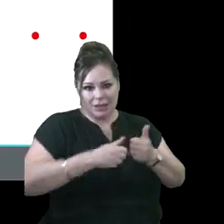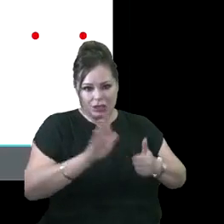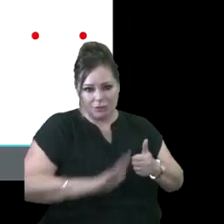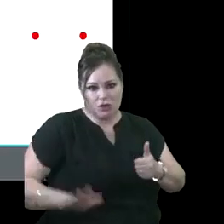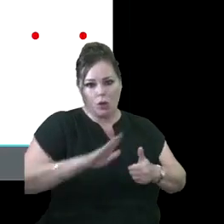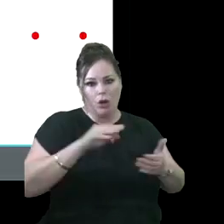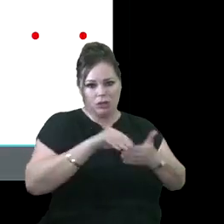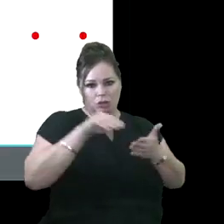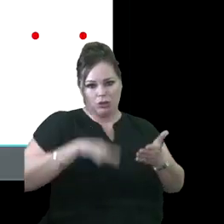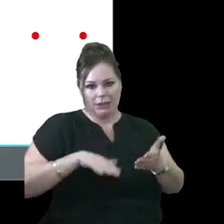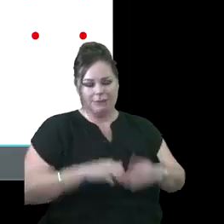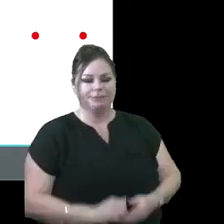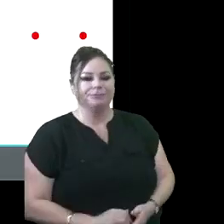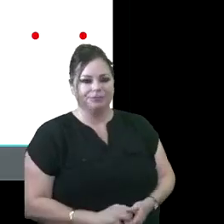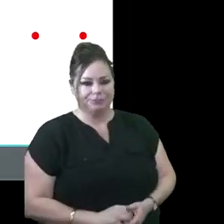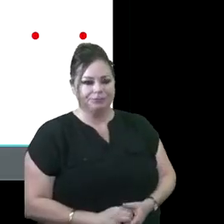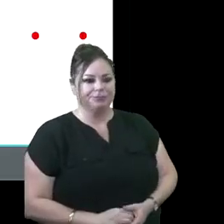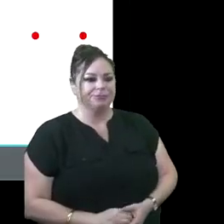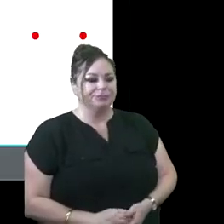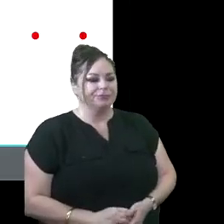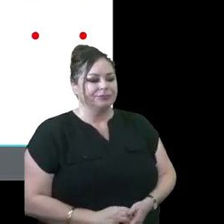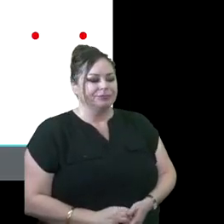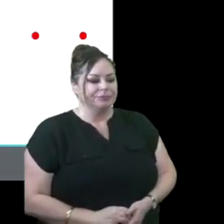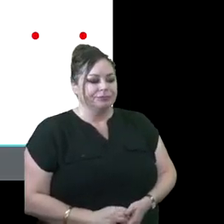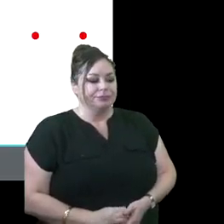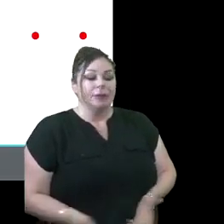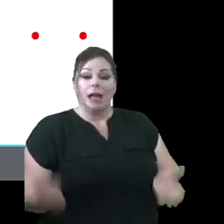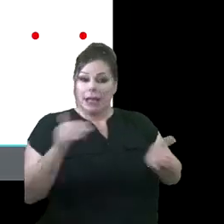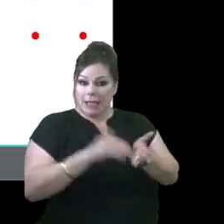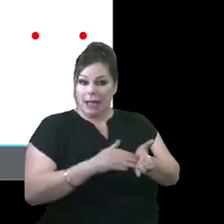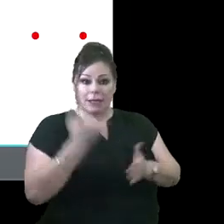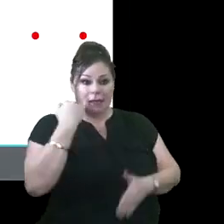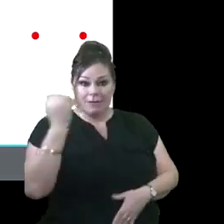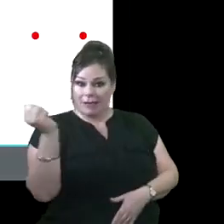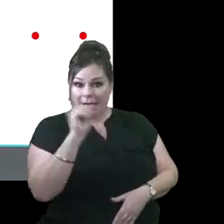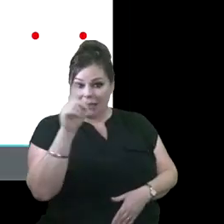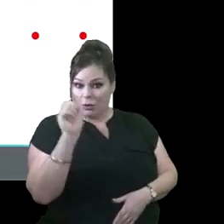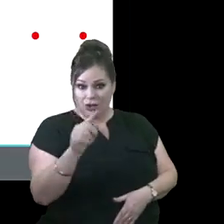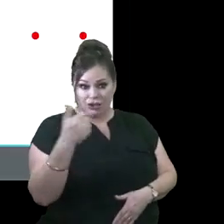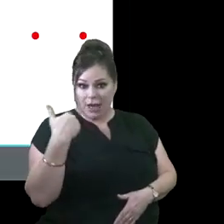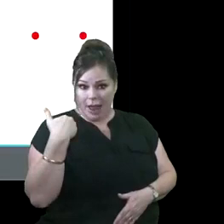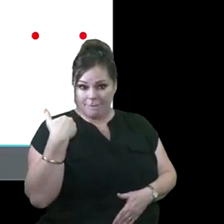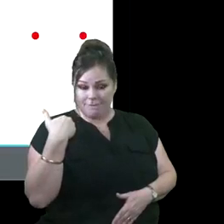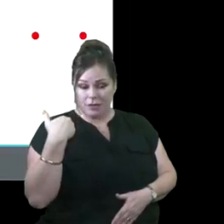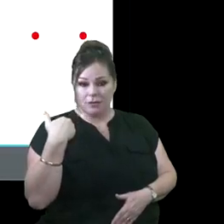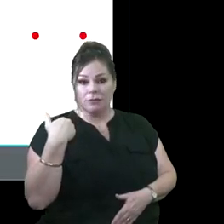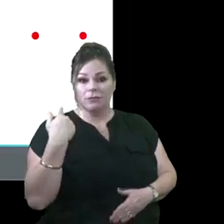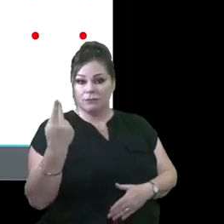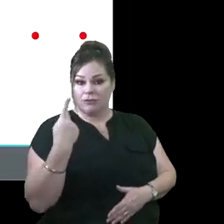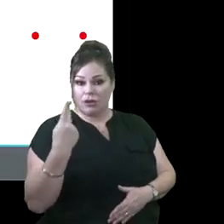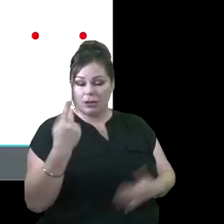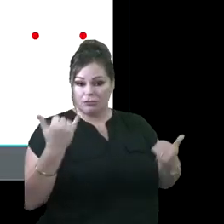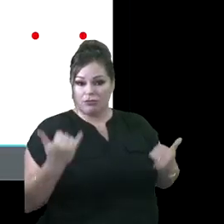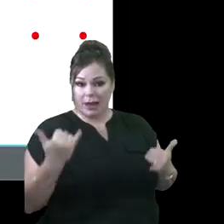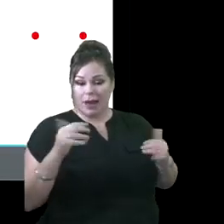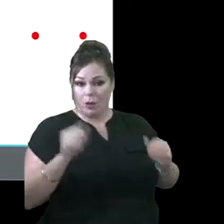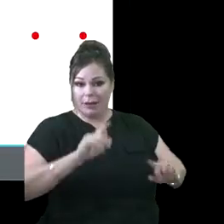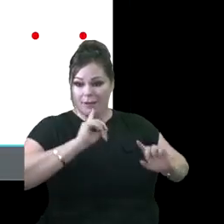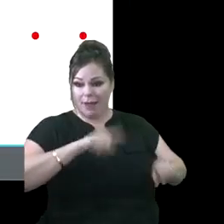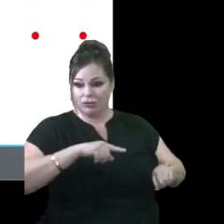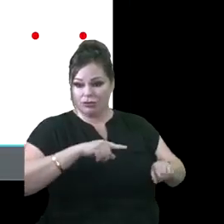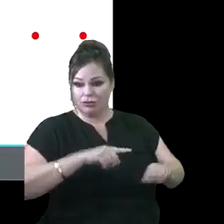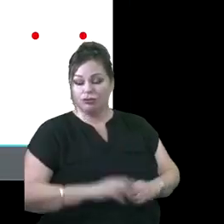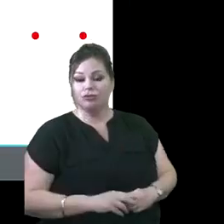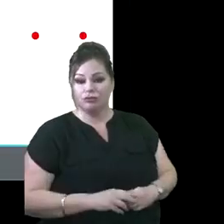scholars that you have. So again, if there are any questions that you have for us at this time that we can answer,